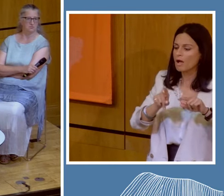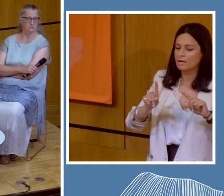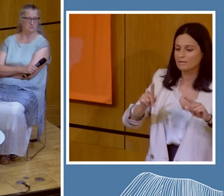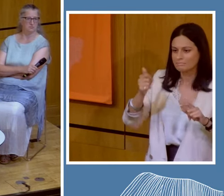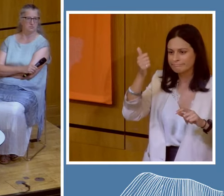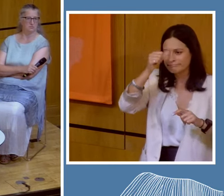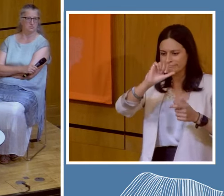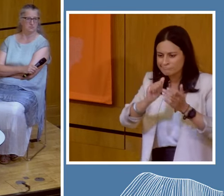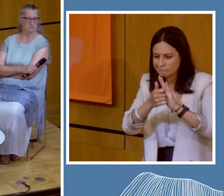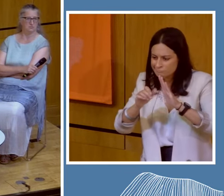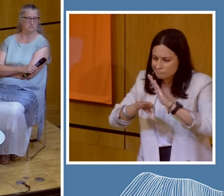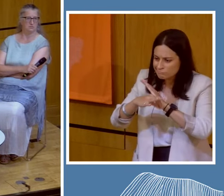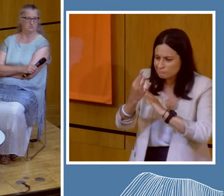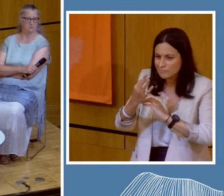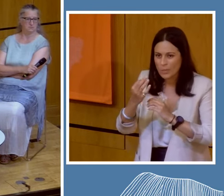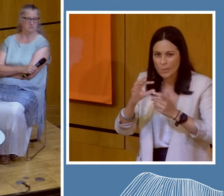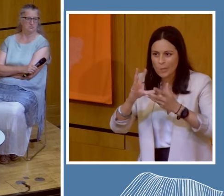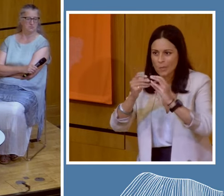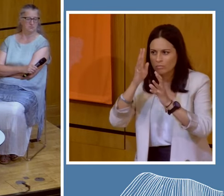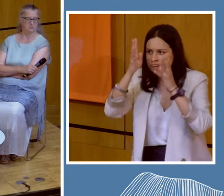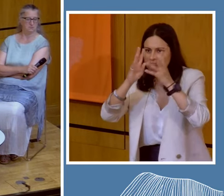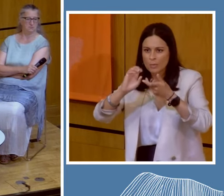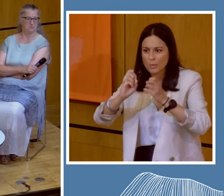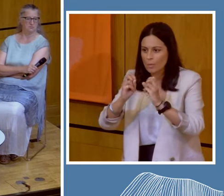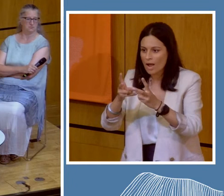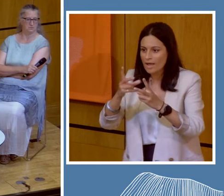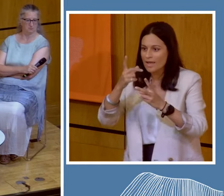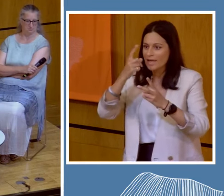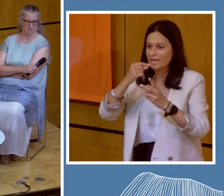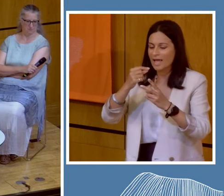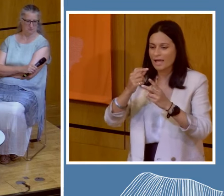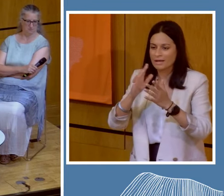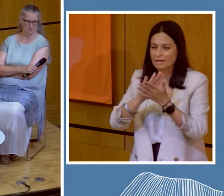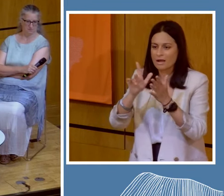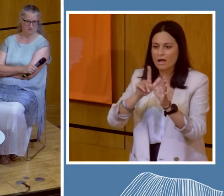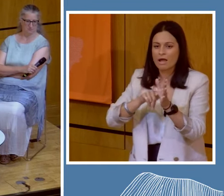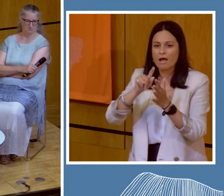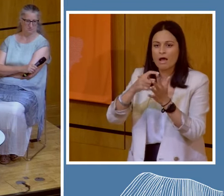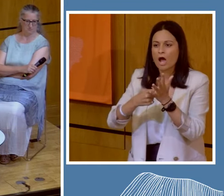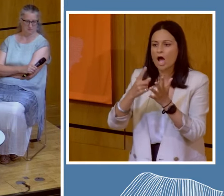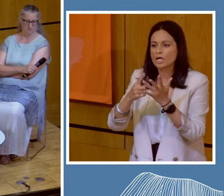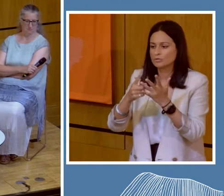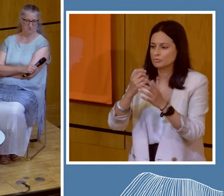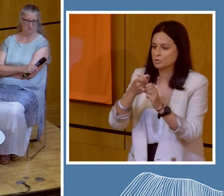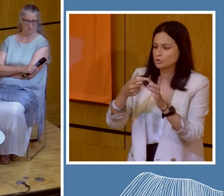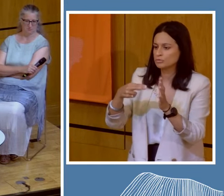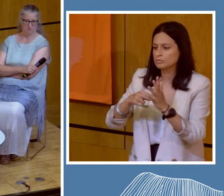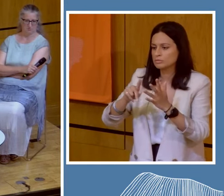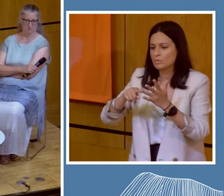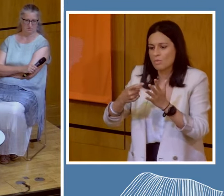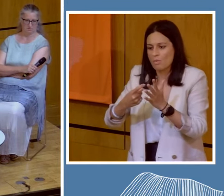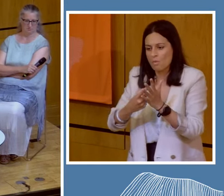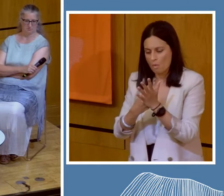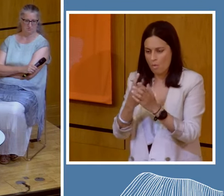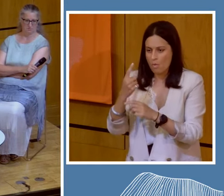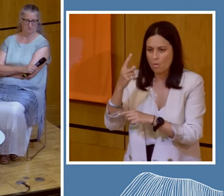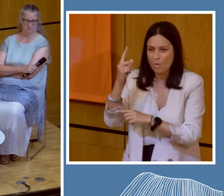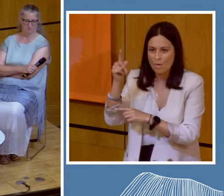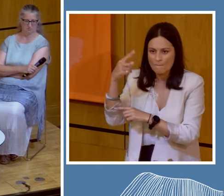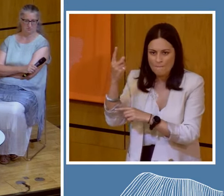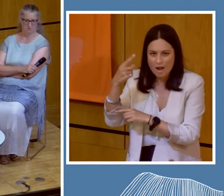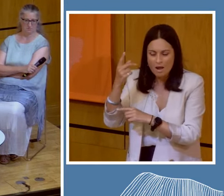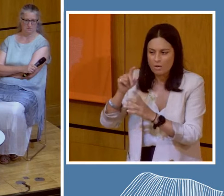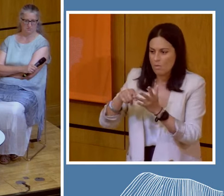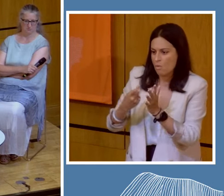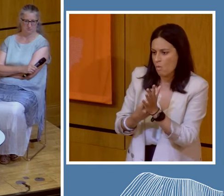clever, you know, invented way of hydrogen or wind power or, you know, to solve